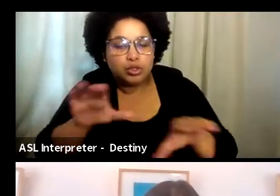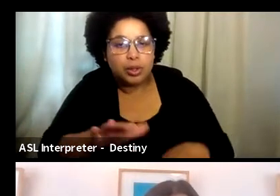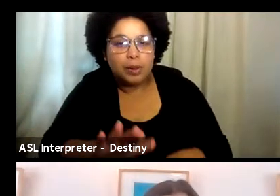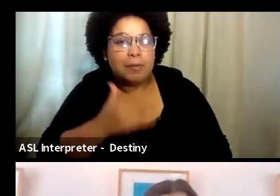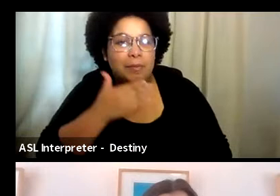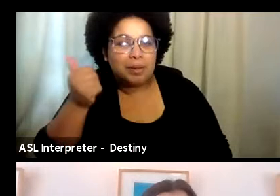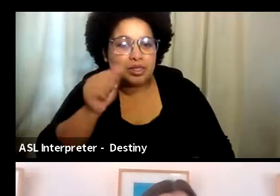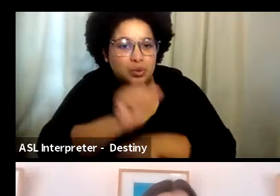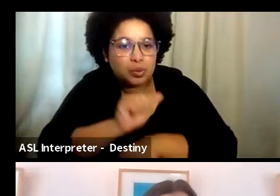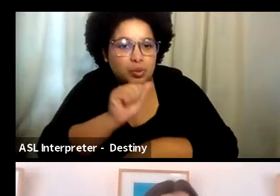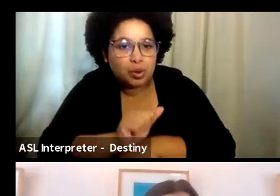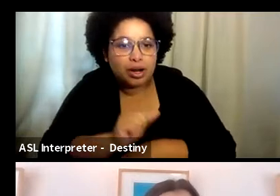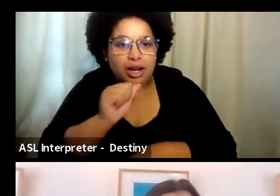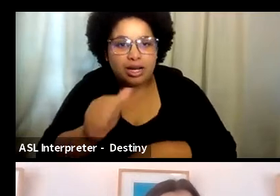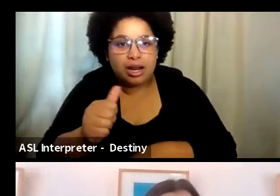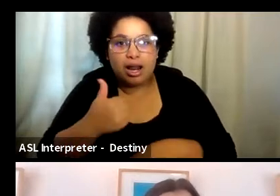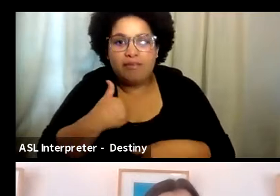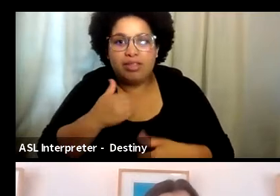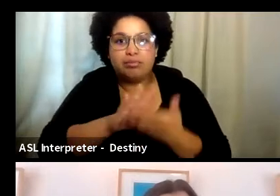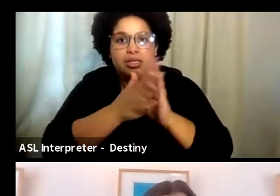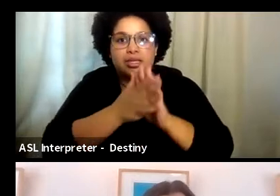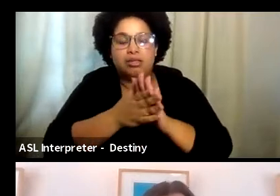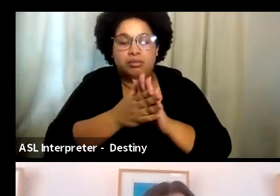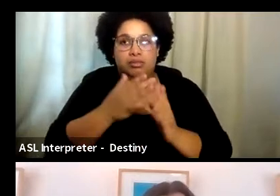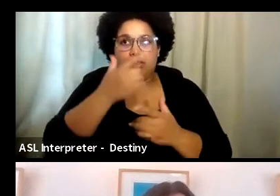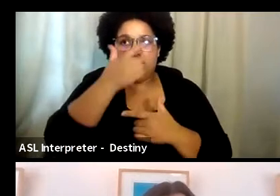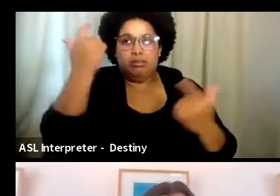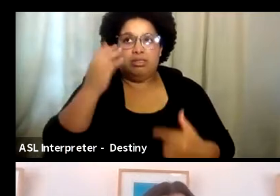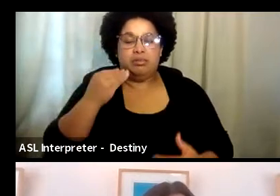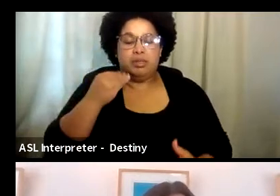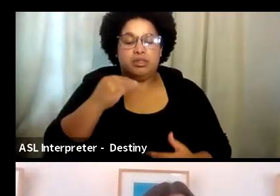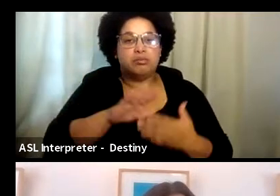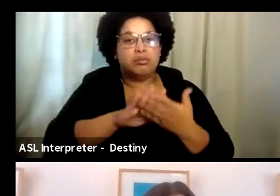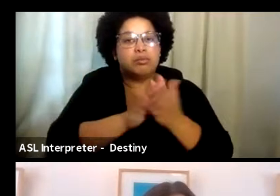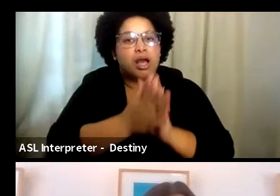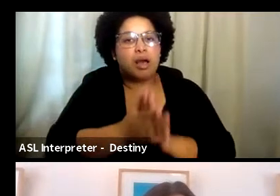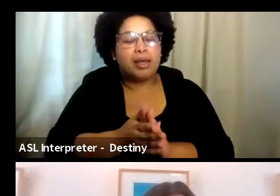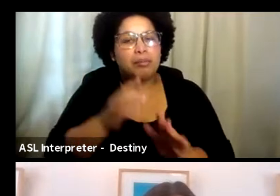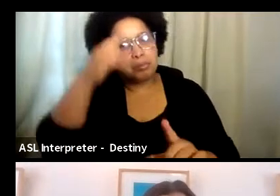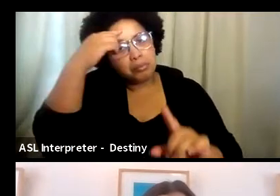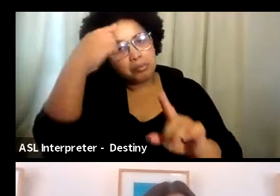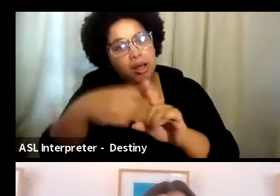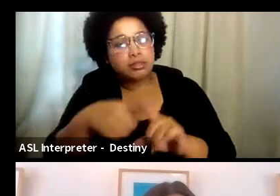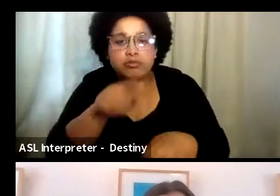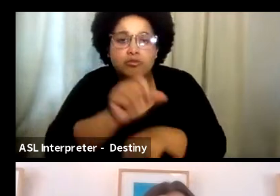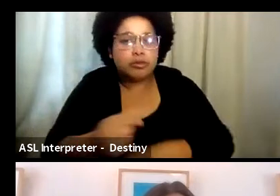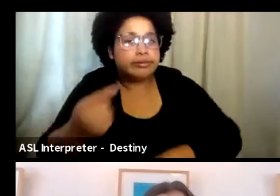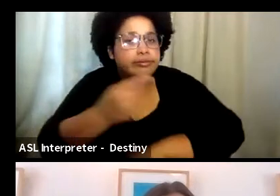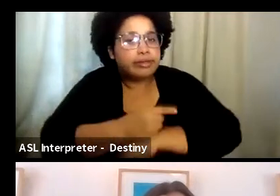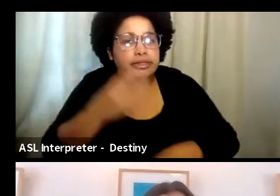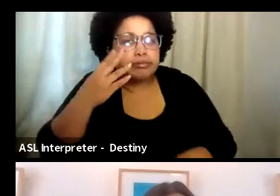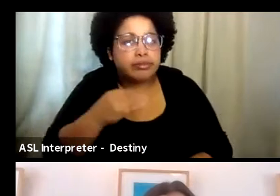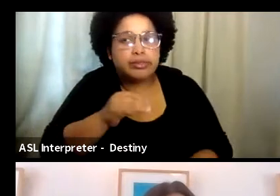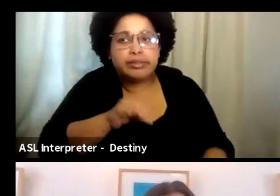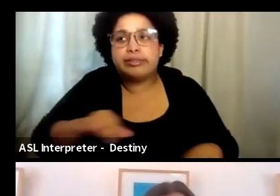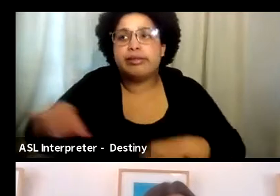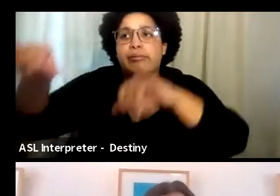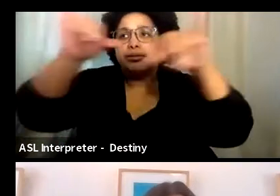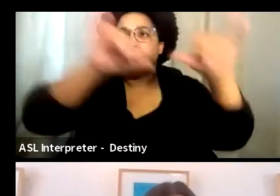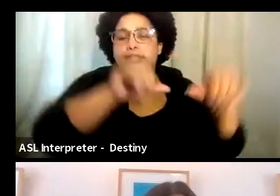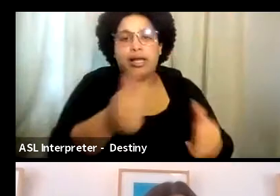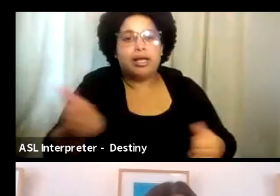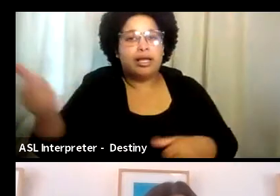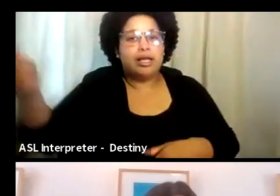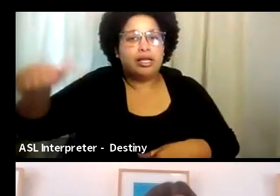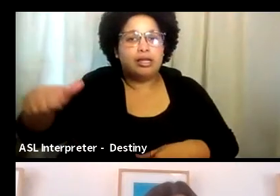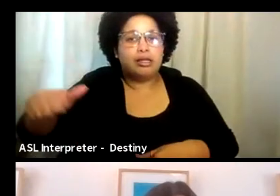work and also not have this be a traumatizing experience, but even a positive working day experience, just like anyone else would have doing an